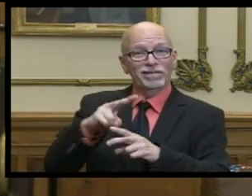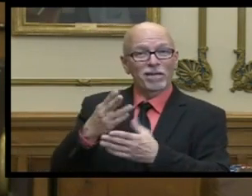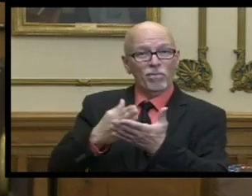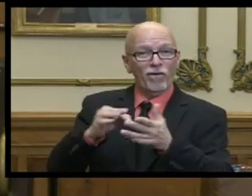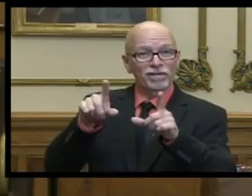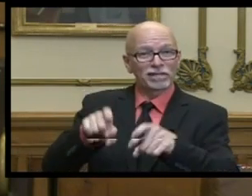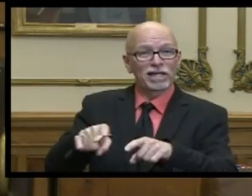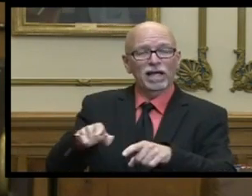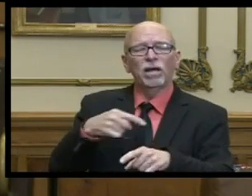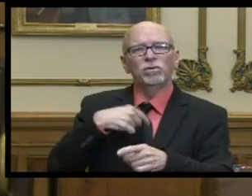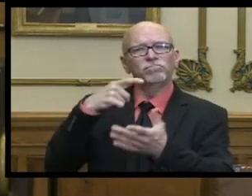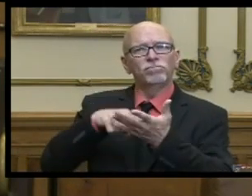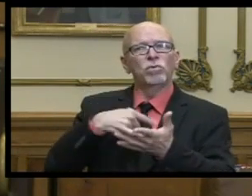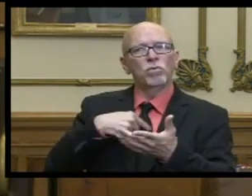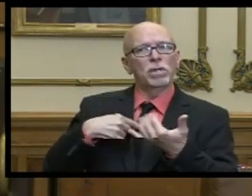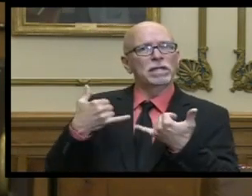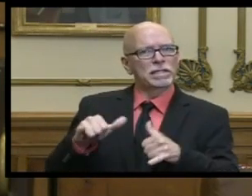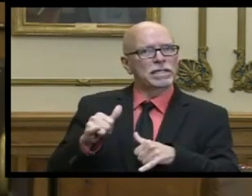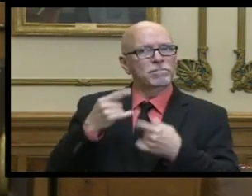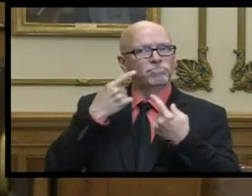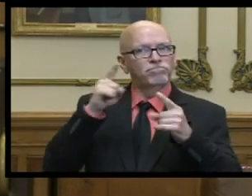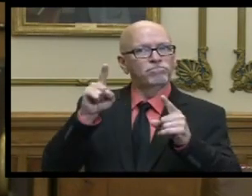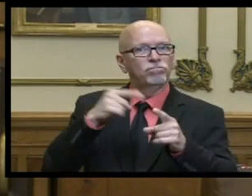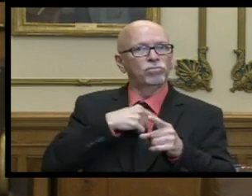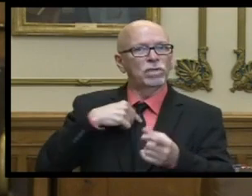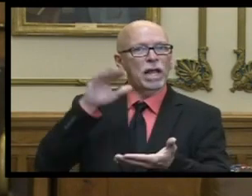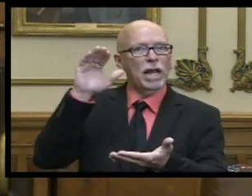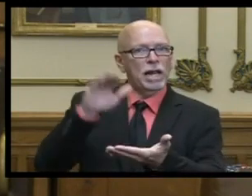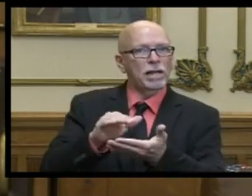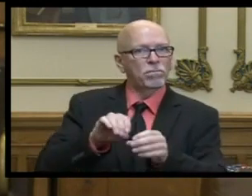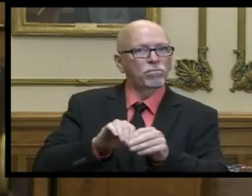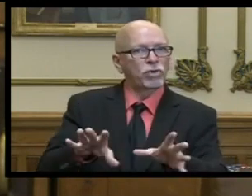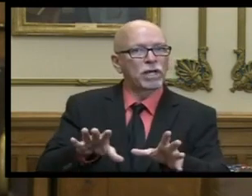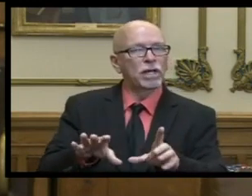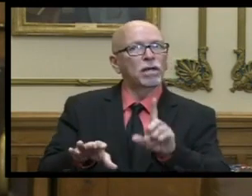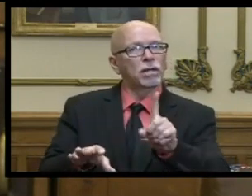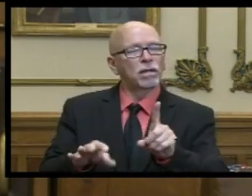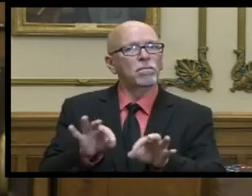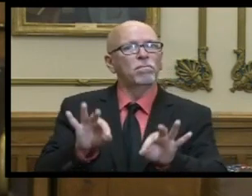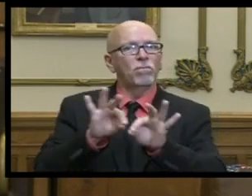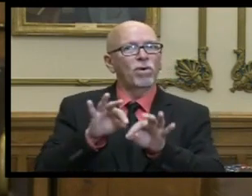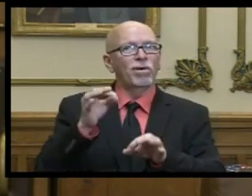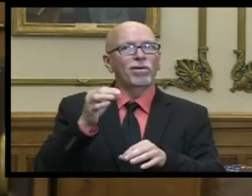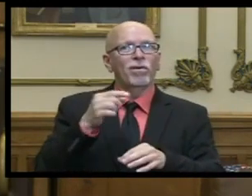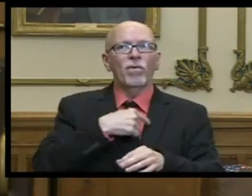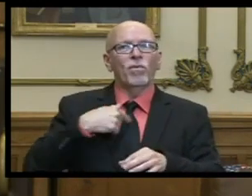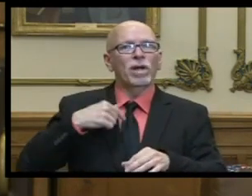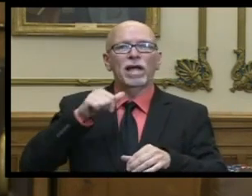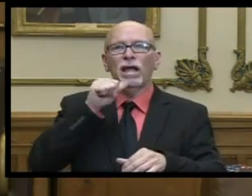appears we continued to be successful in limiting the spread but it's important to mention that we have not eliminated the risk